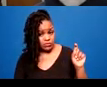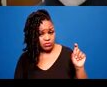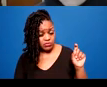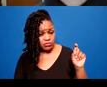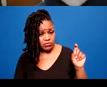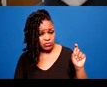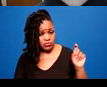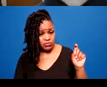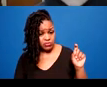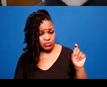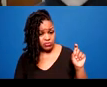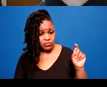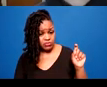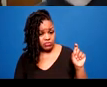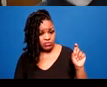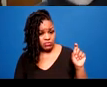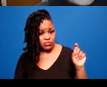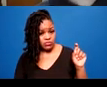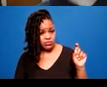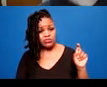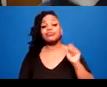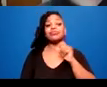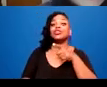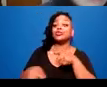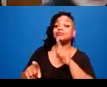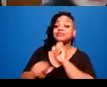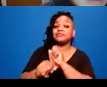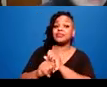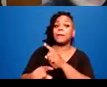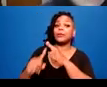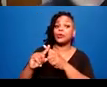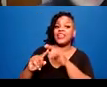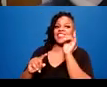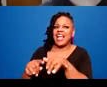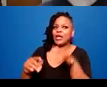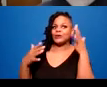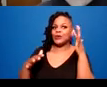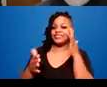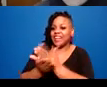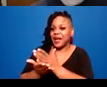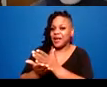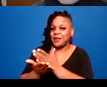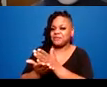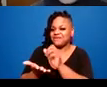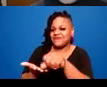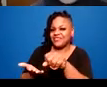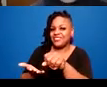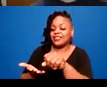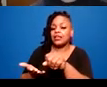Oh, when you were muted, yeah, it cut it out. Let me change to this microphone. Is that better now?